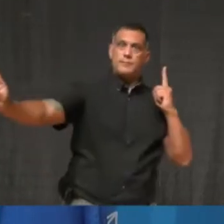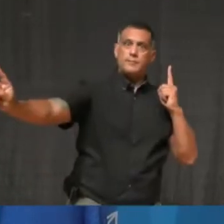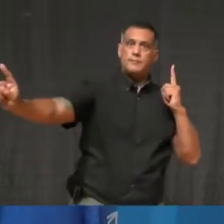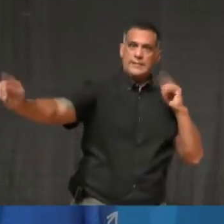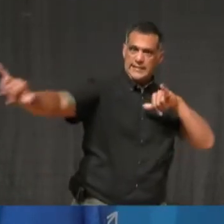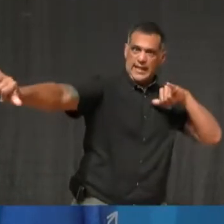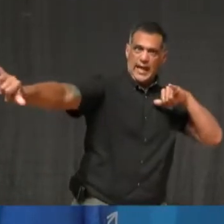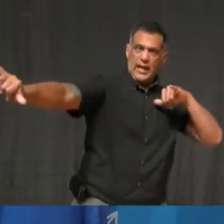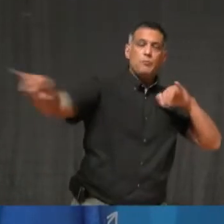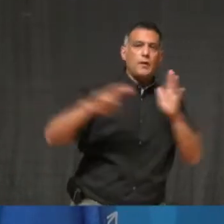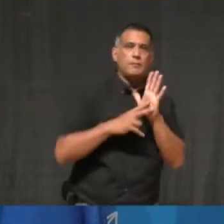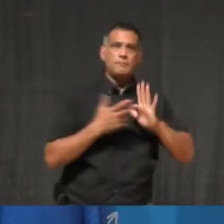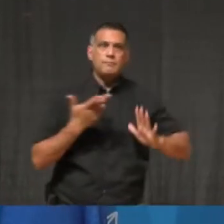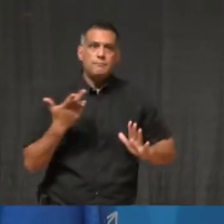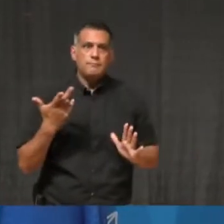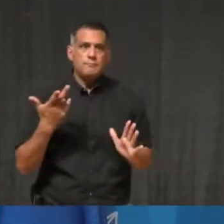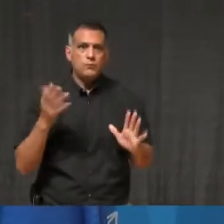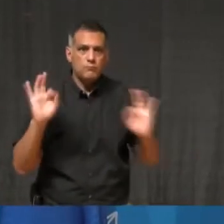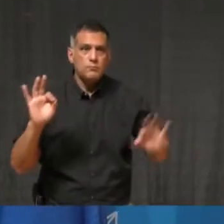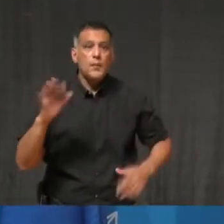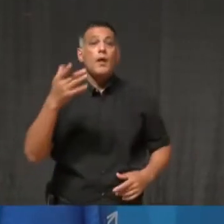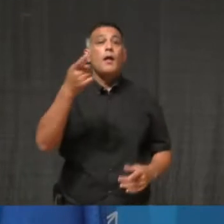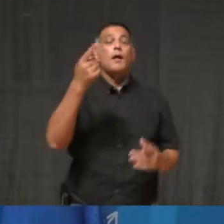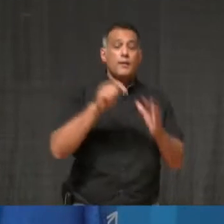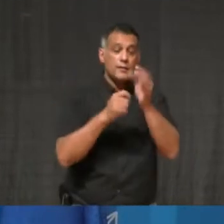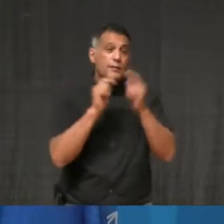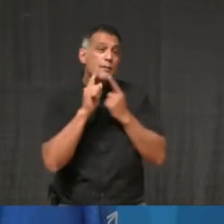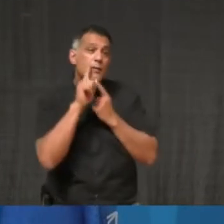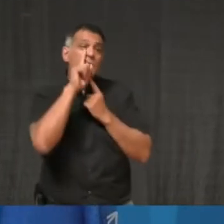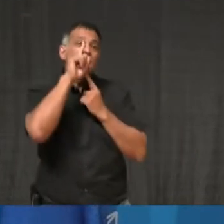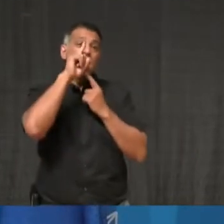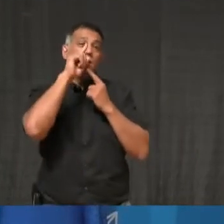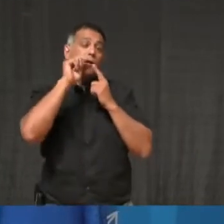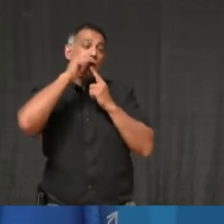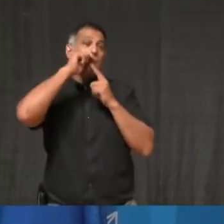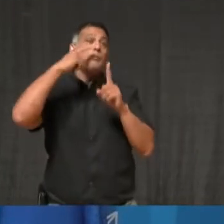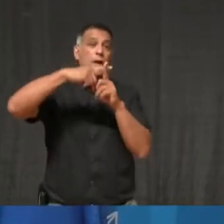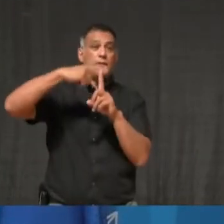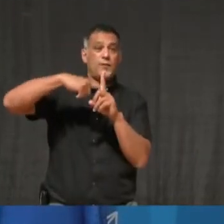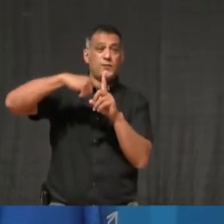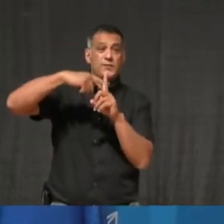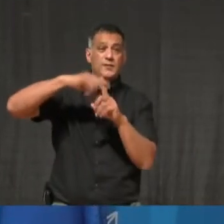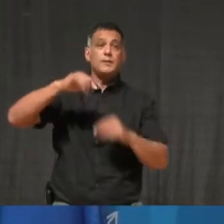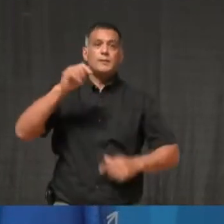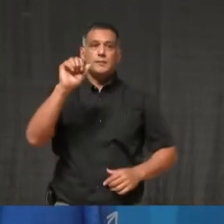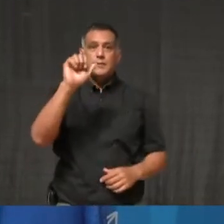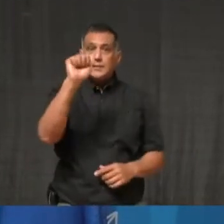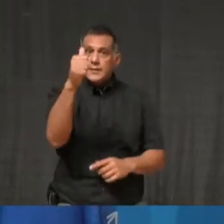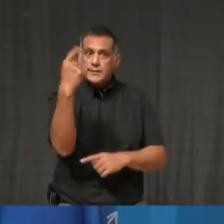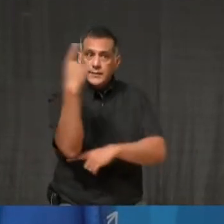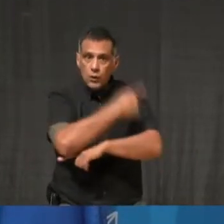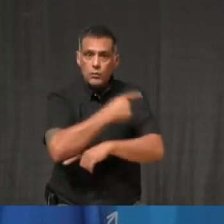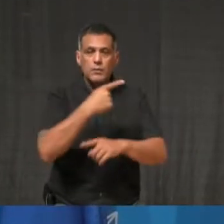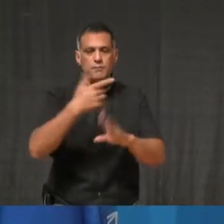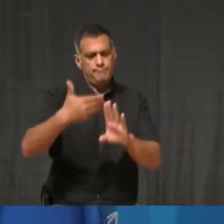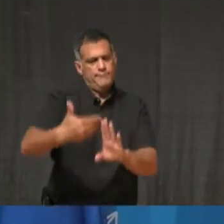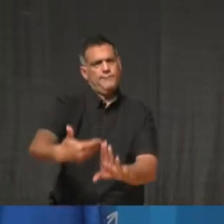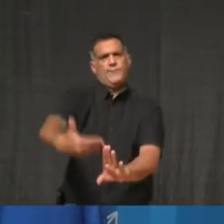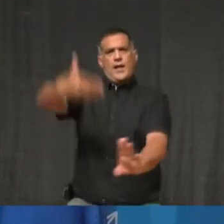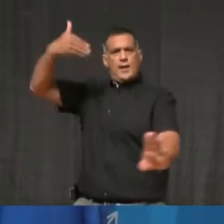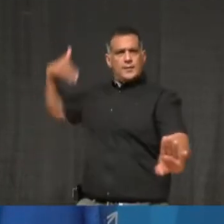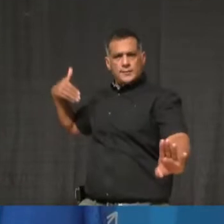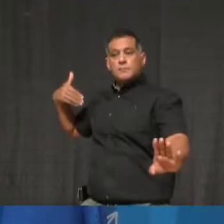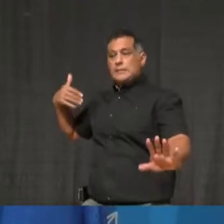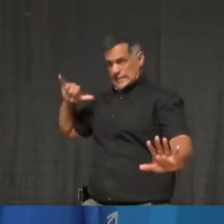10 days on your own, and that includes your household contacts, you must keep them safe. That also means